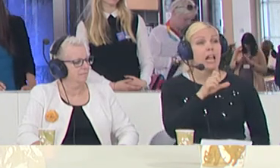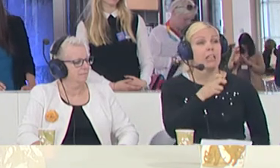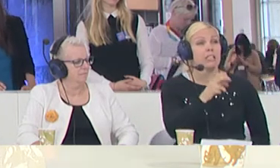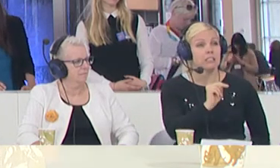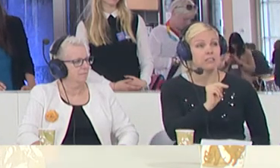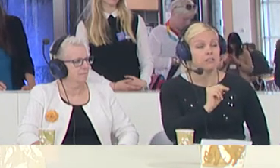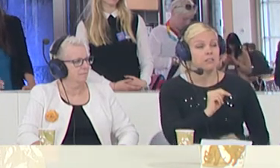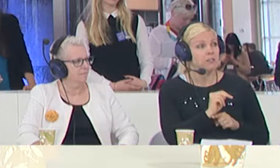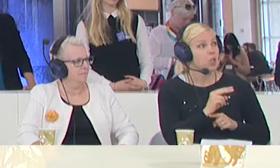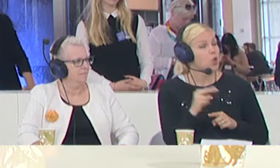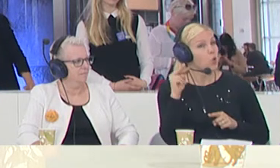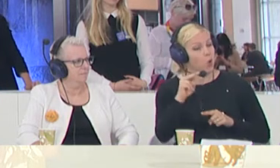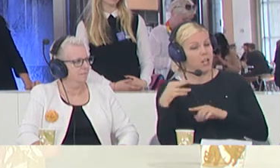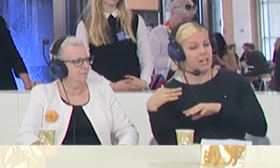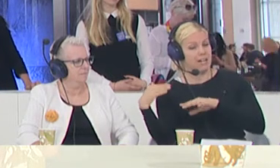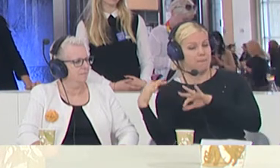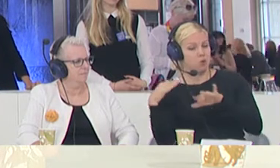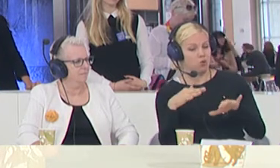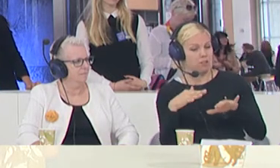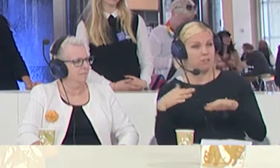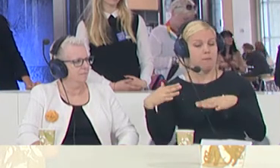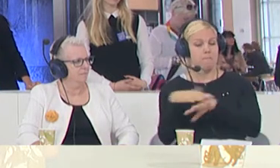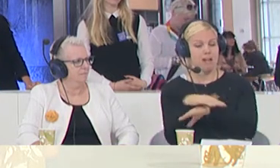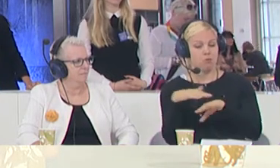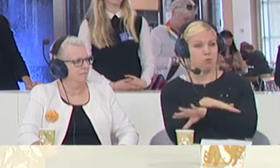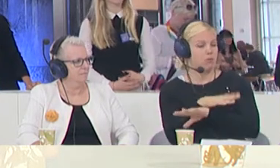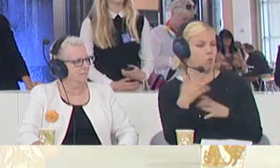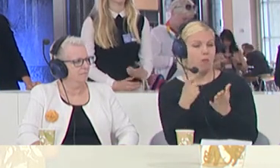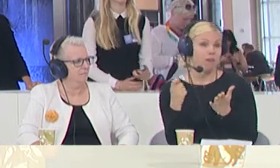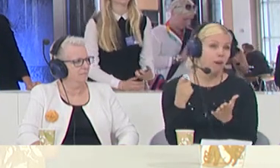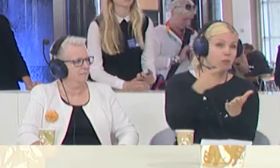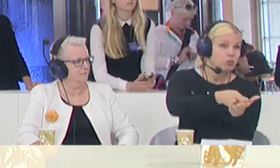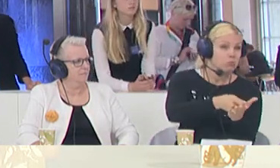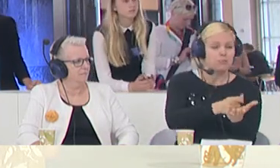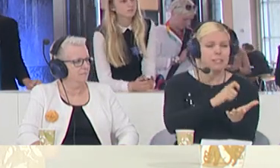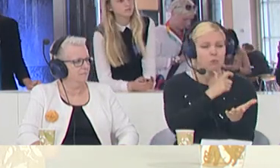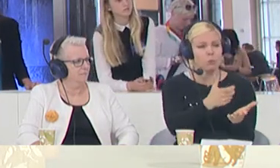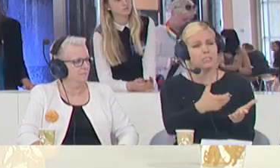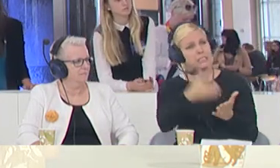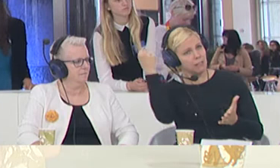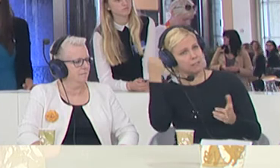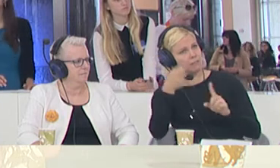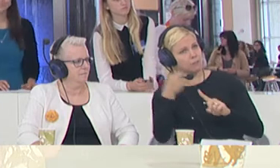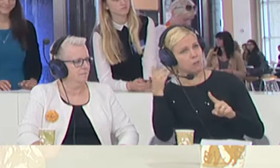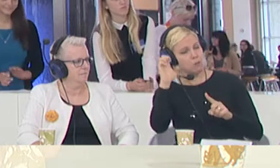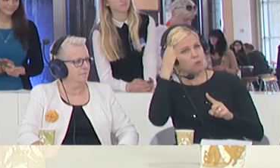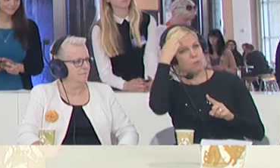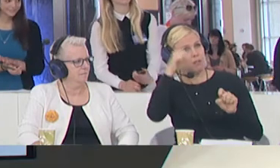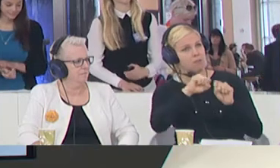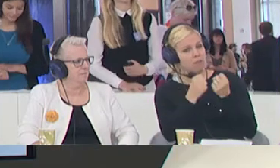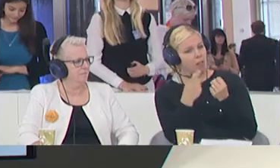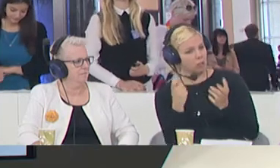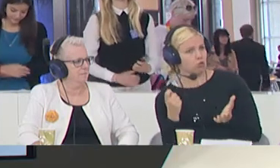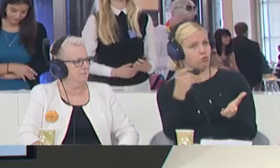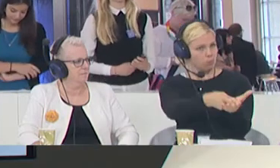make, immigrants do not, migrants do not take from European society. They contribute. Why is this story